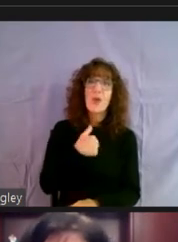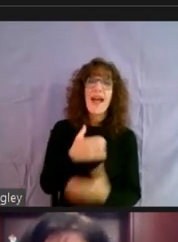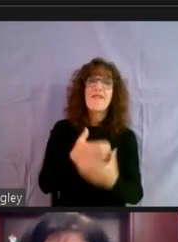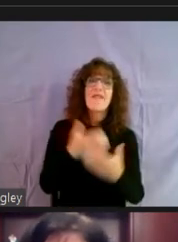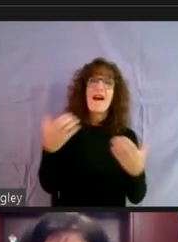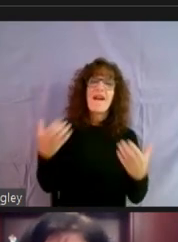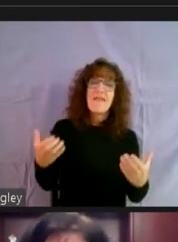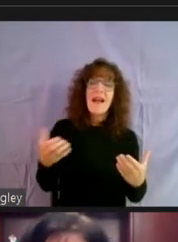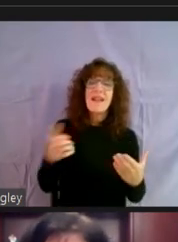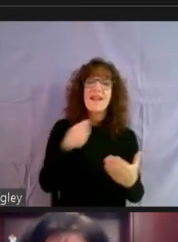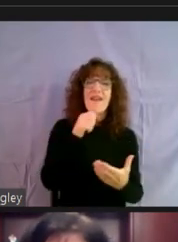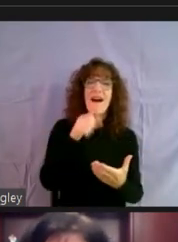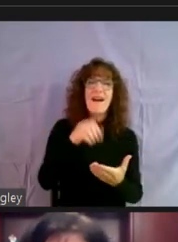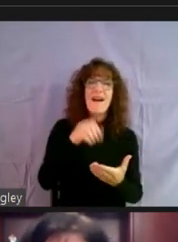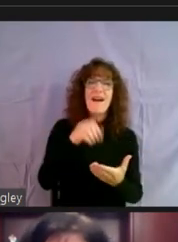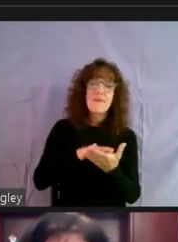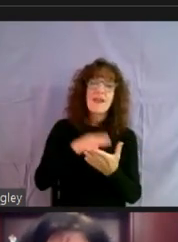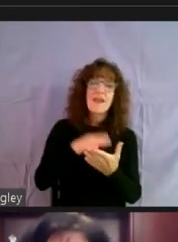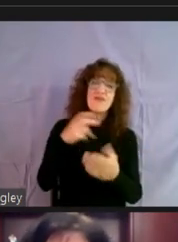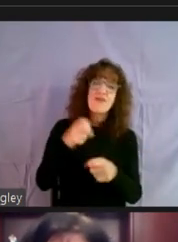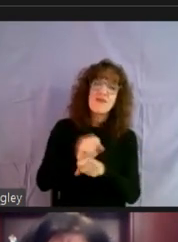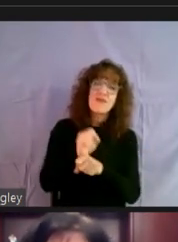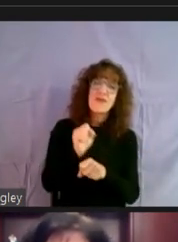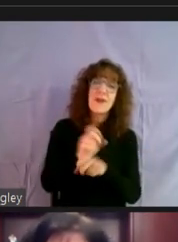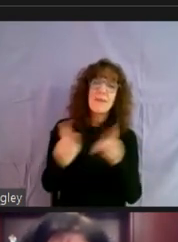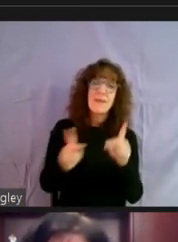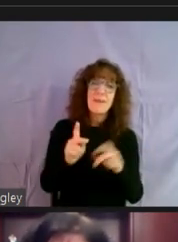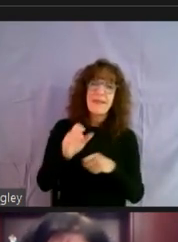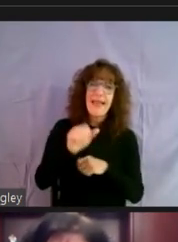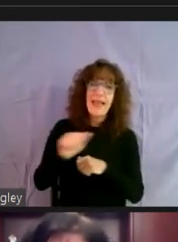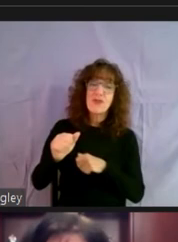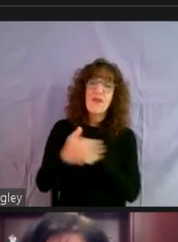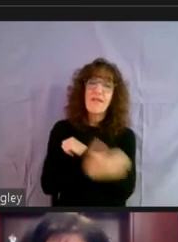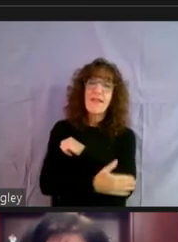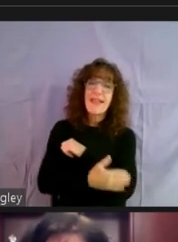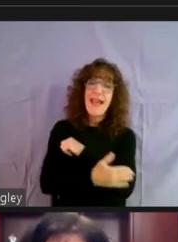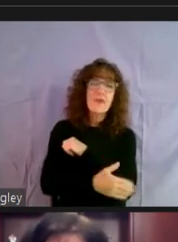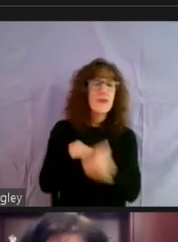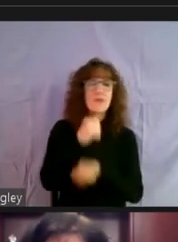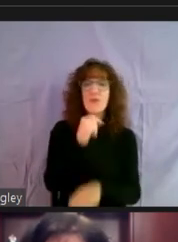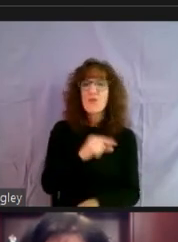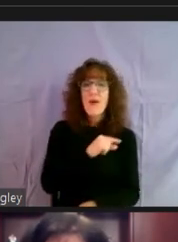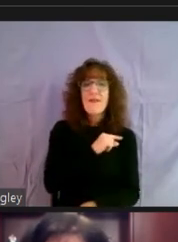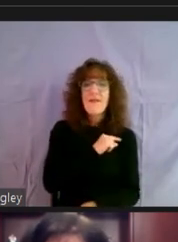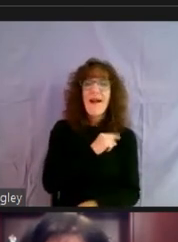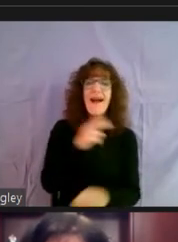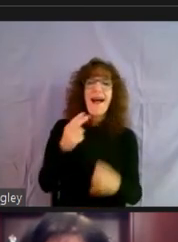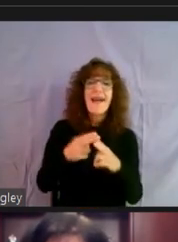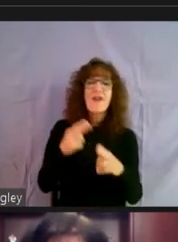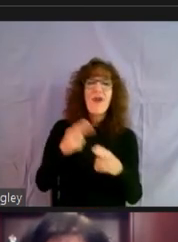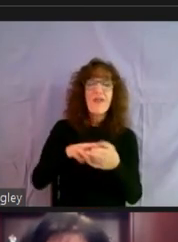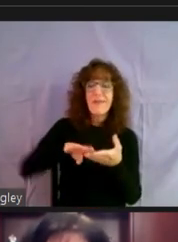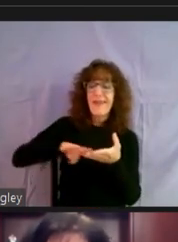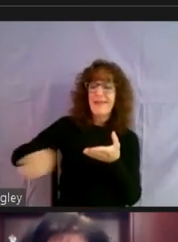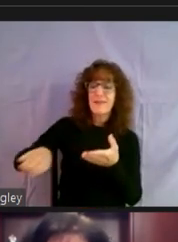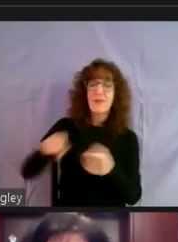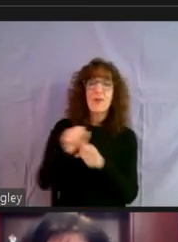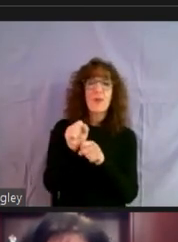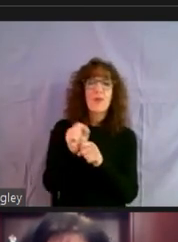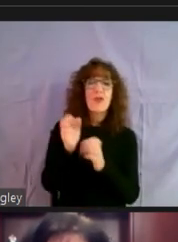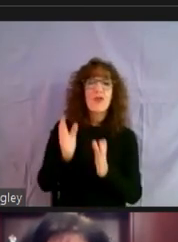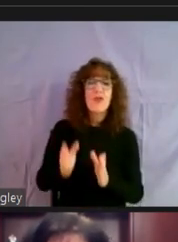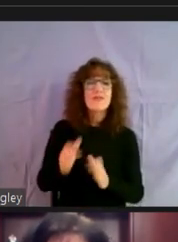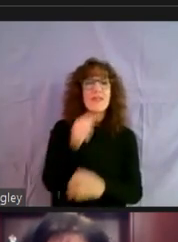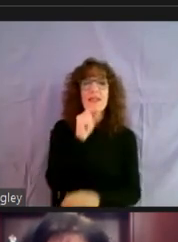undocumented, um, hardworking folks in our County who are not eligible. I call them excluded workers and, uh,